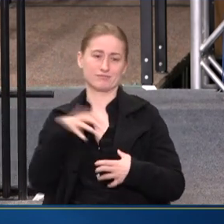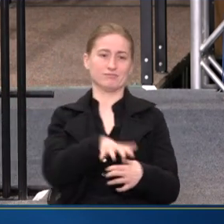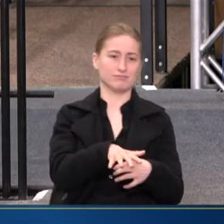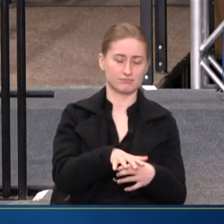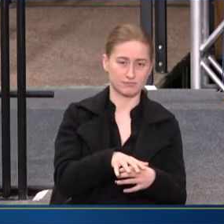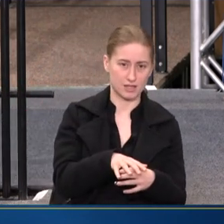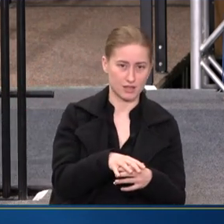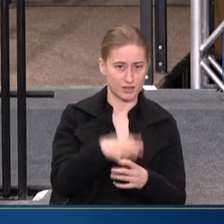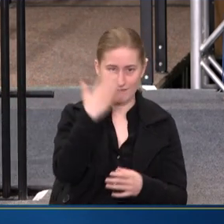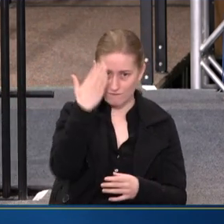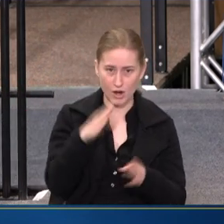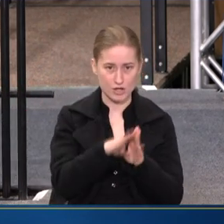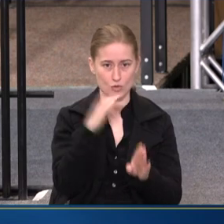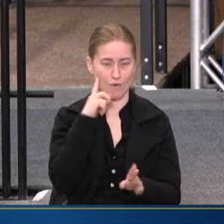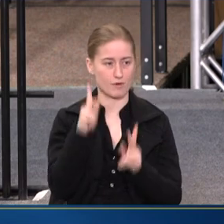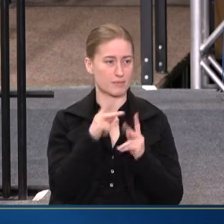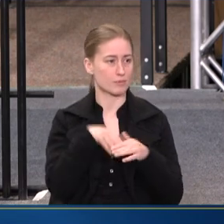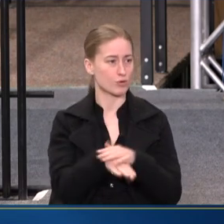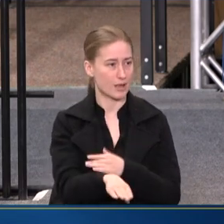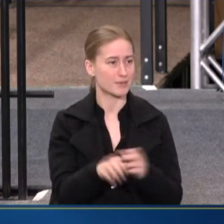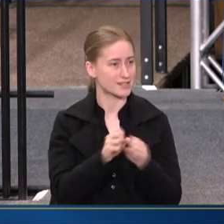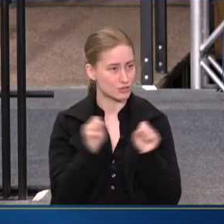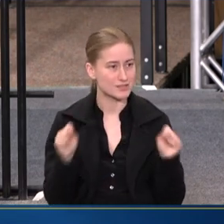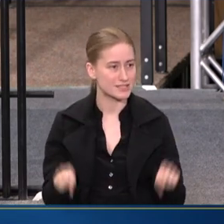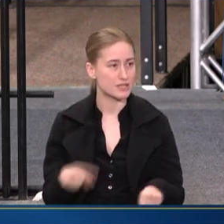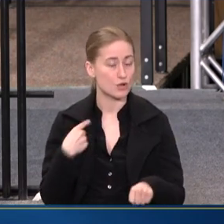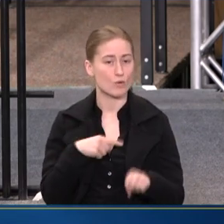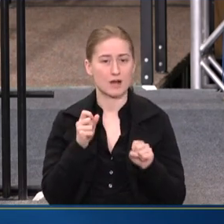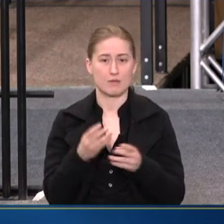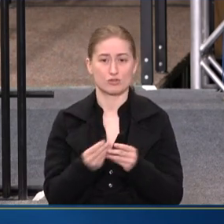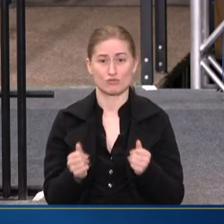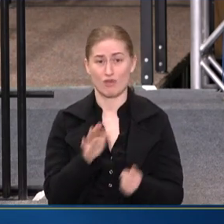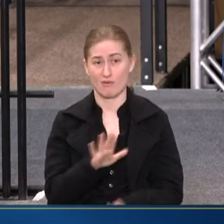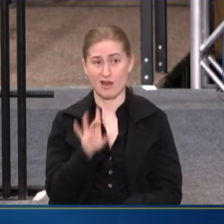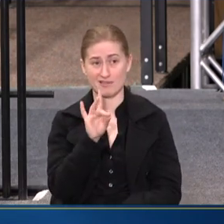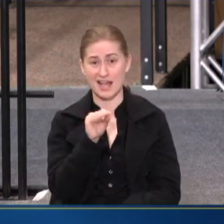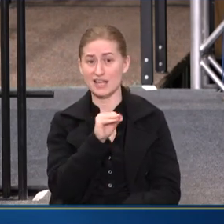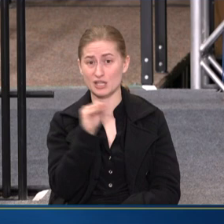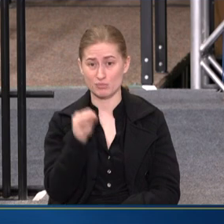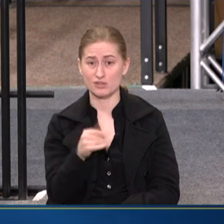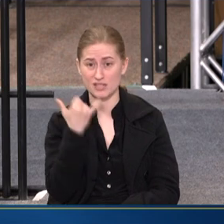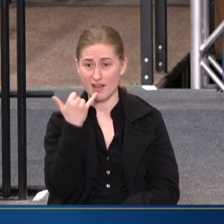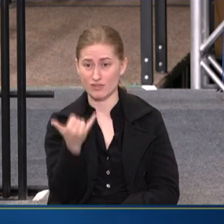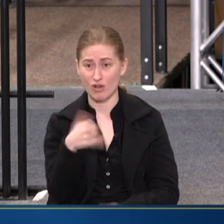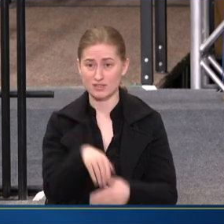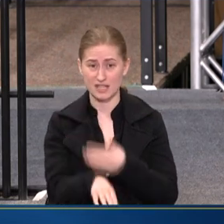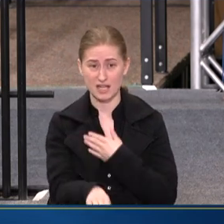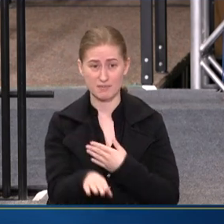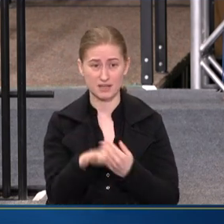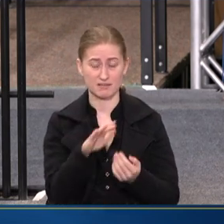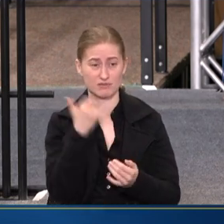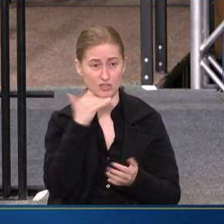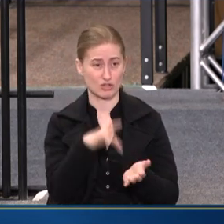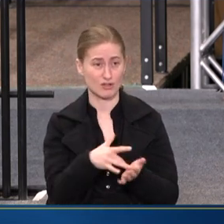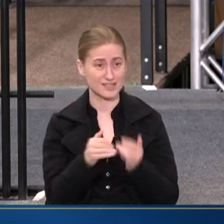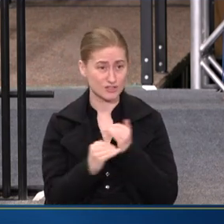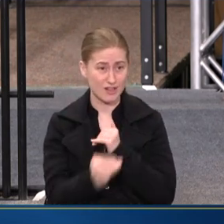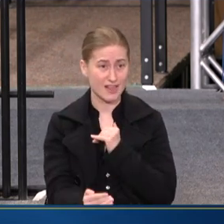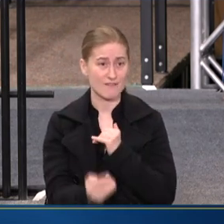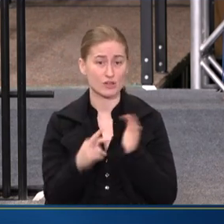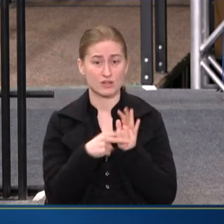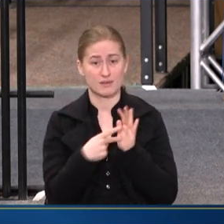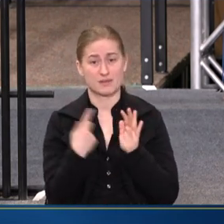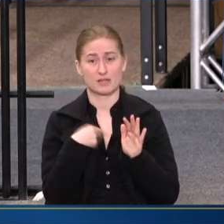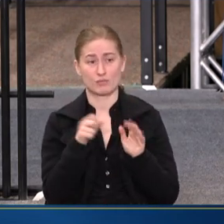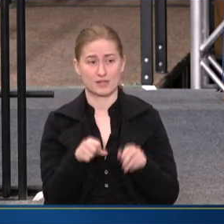DOOR FOR A LOT OF PEOPLE THAT ARE COMING INTO THE SYSTEM. WE'RE ABLE TO RESOLVE ABOUT 80% OF CALLS THAT COME IN AT THE CALL CENTER LEVEL. MEANING